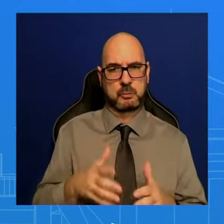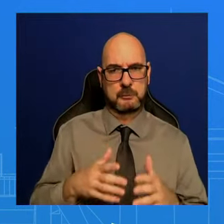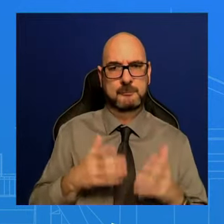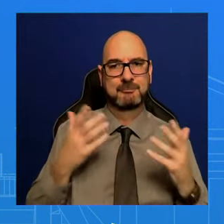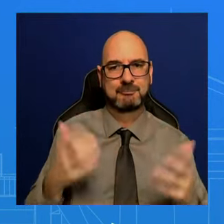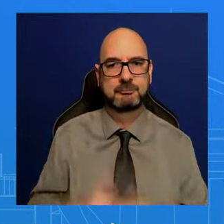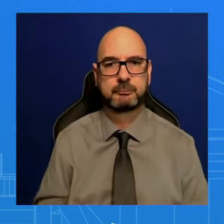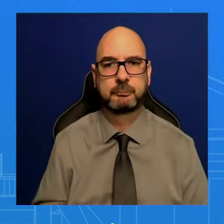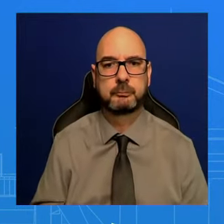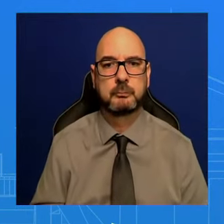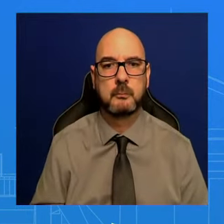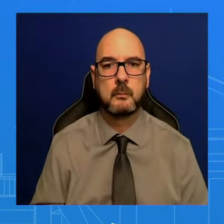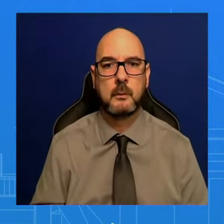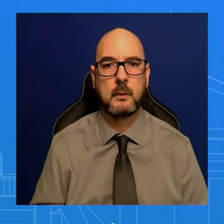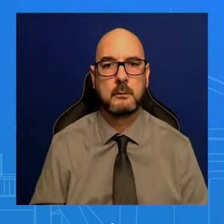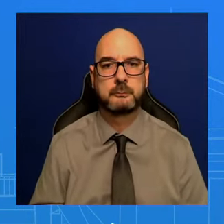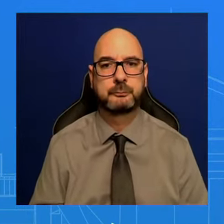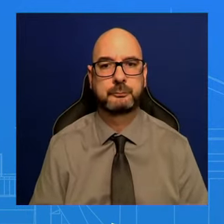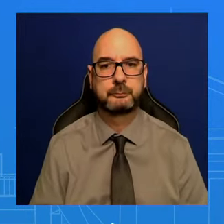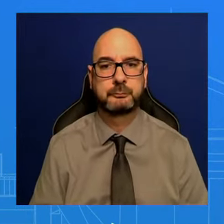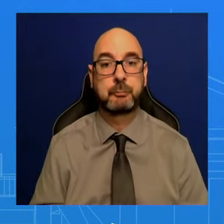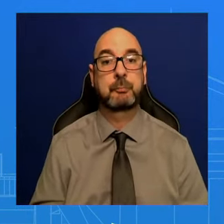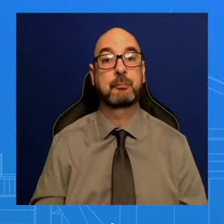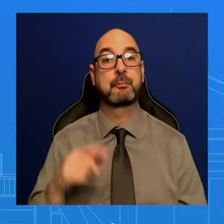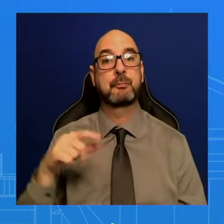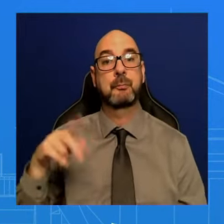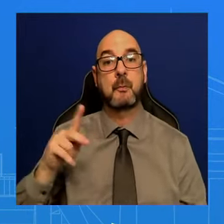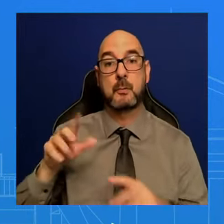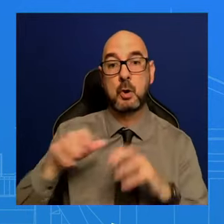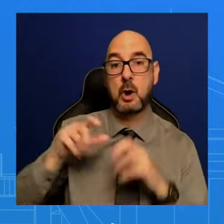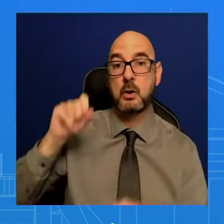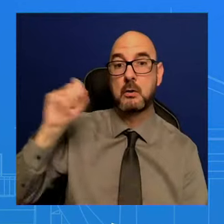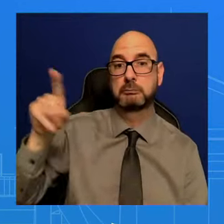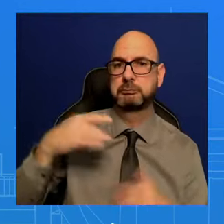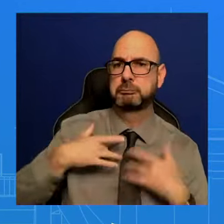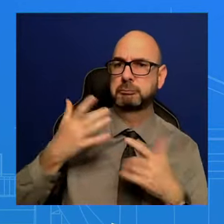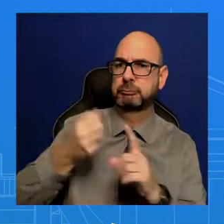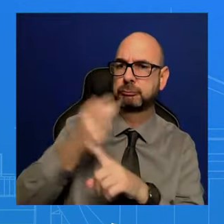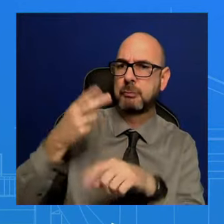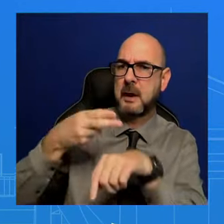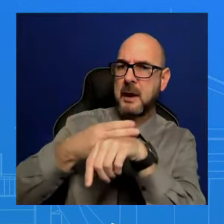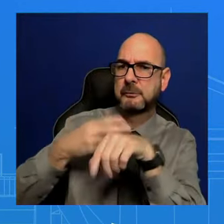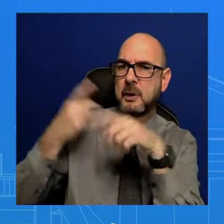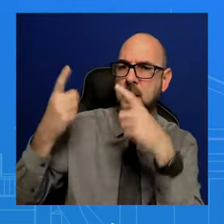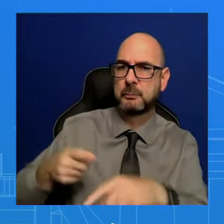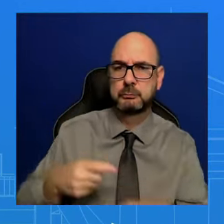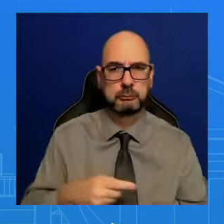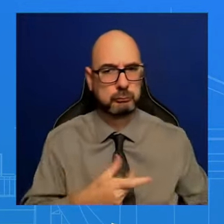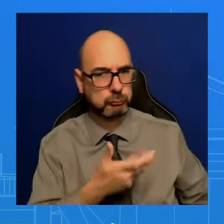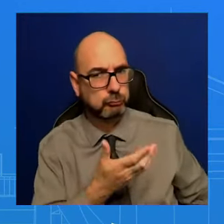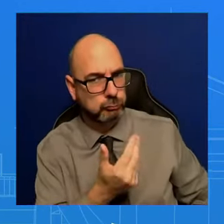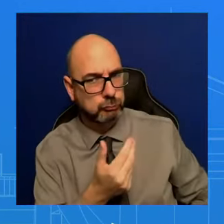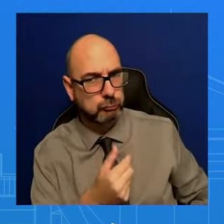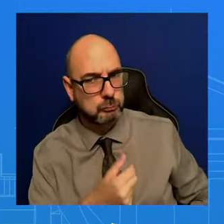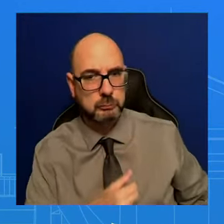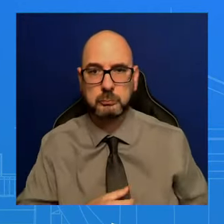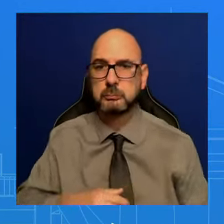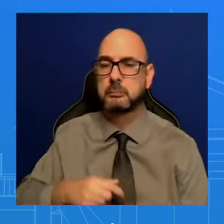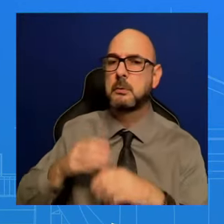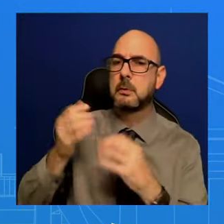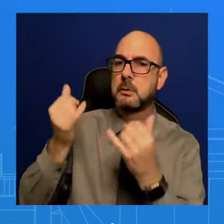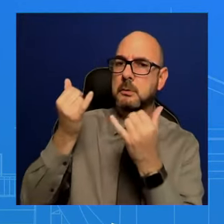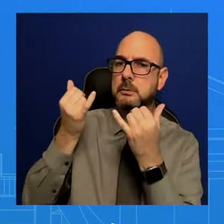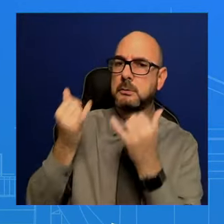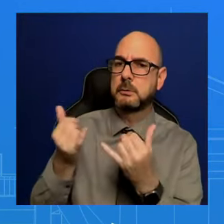have a couple on Haiti, if I may. Sure. So, earlier today, Ambassador Linda Thomas-Greenfield said that the U.S. has